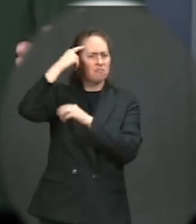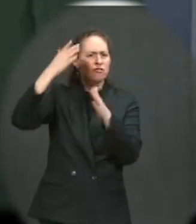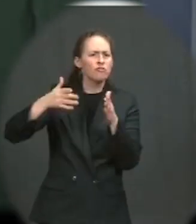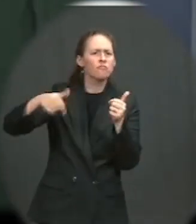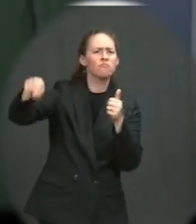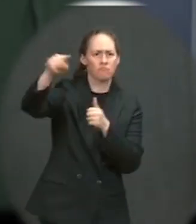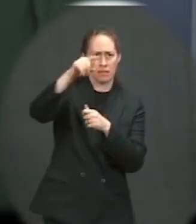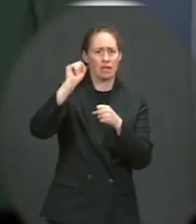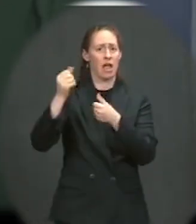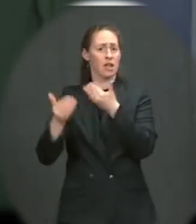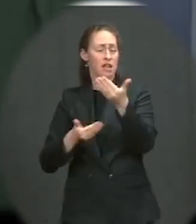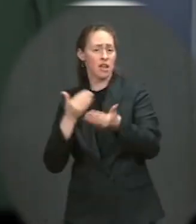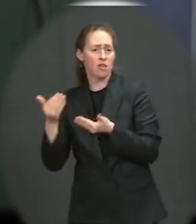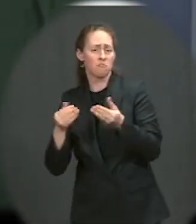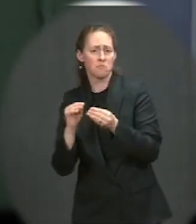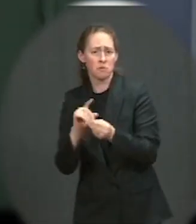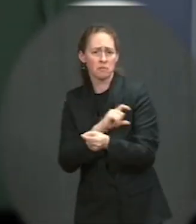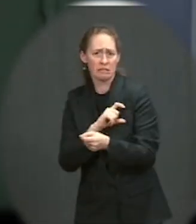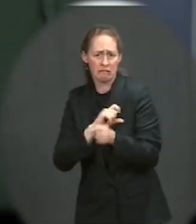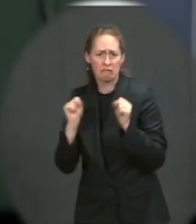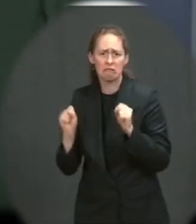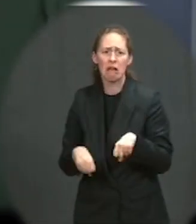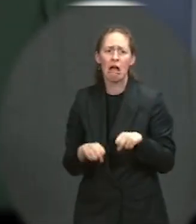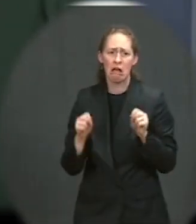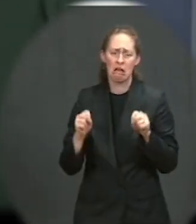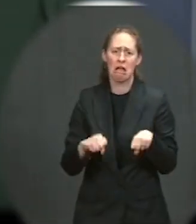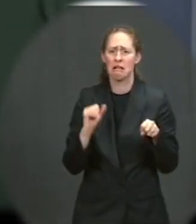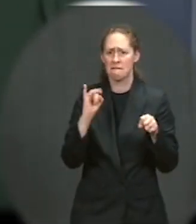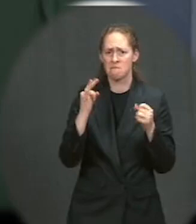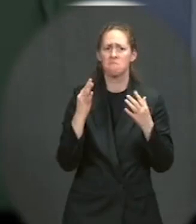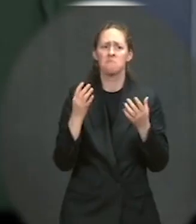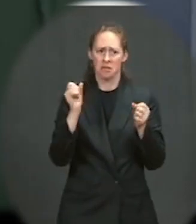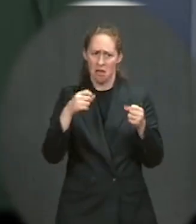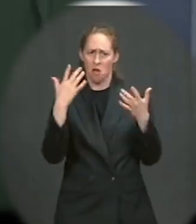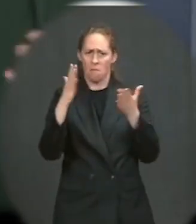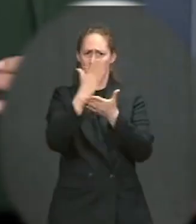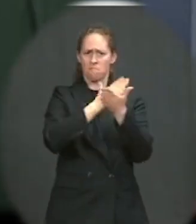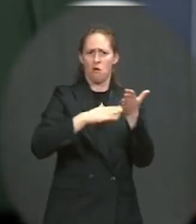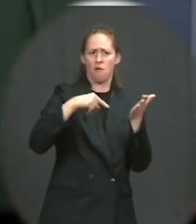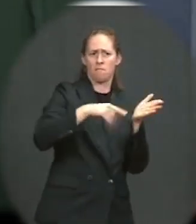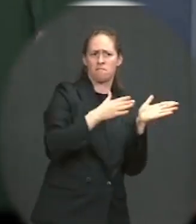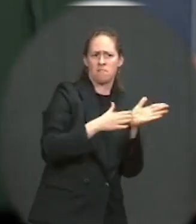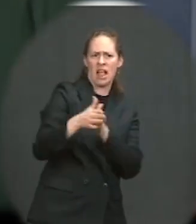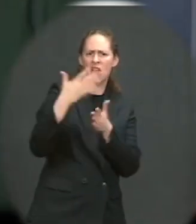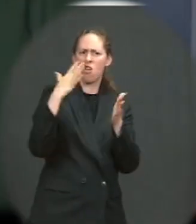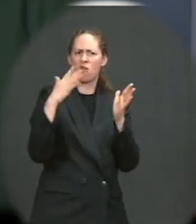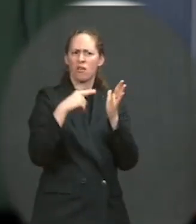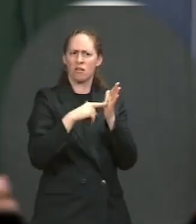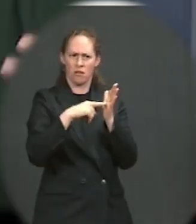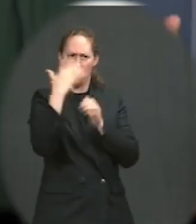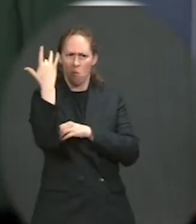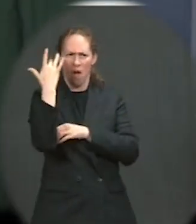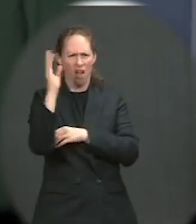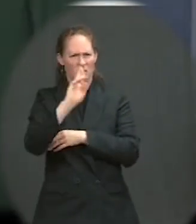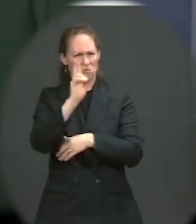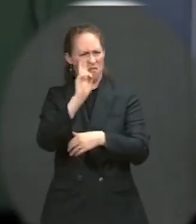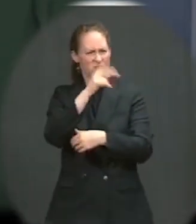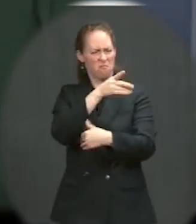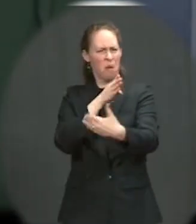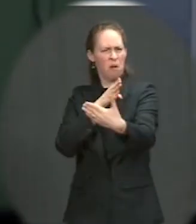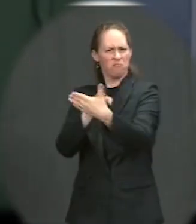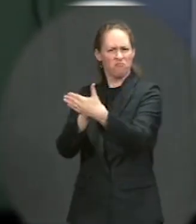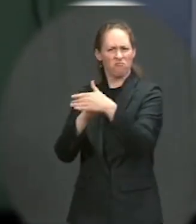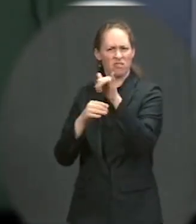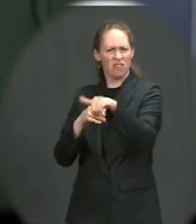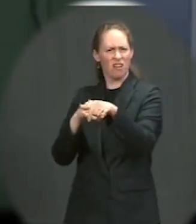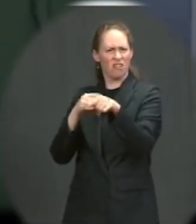And that's something we have always said was a part of the plan and the proposal. I don't know why Republicans opposed that or why that would have prompted them to vote